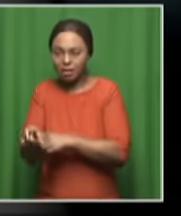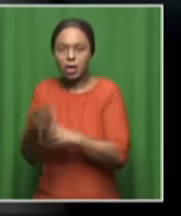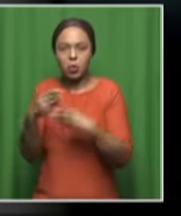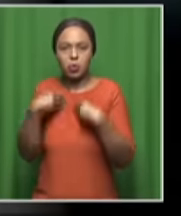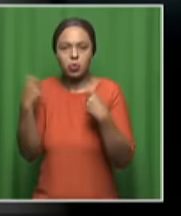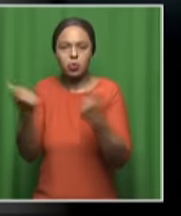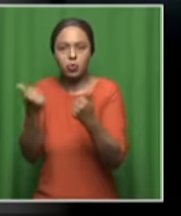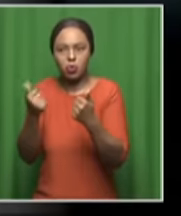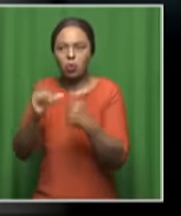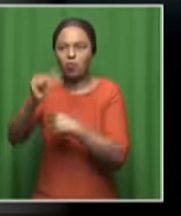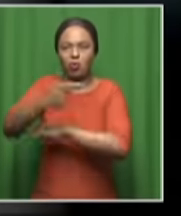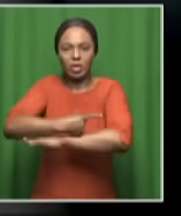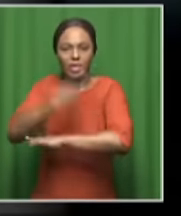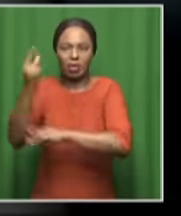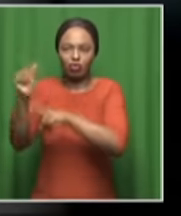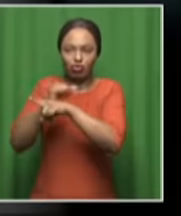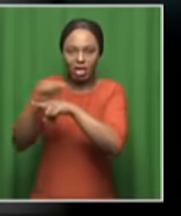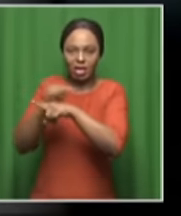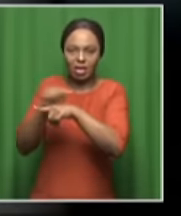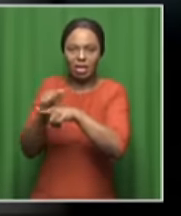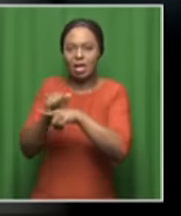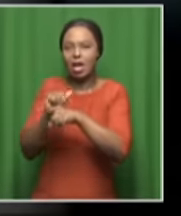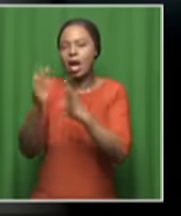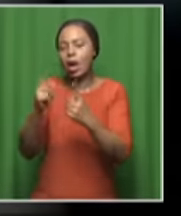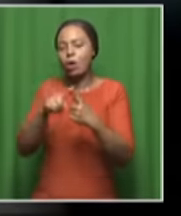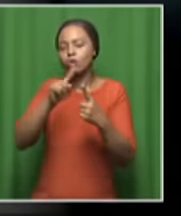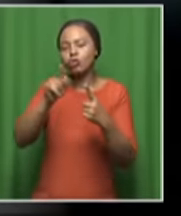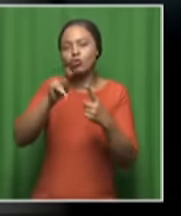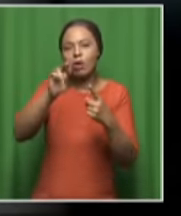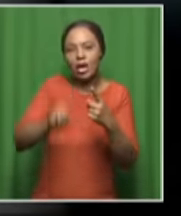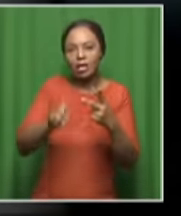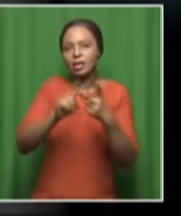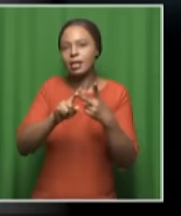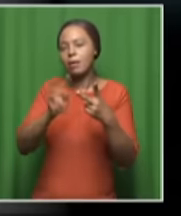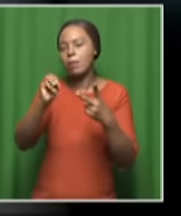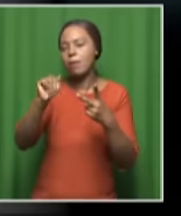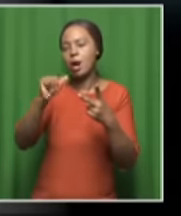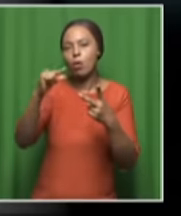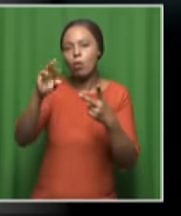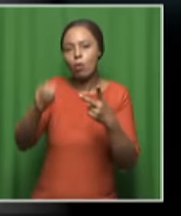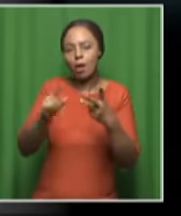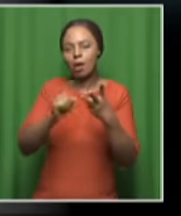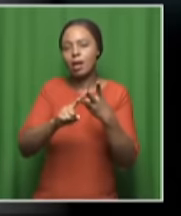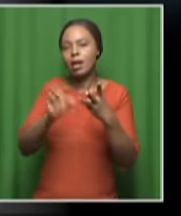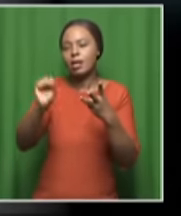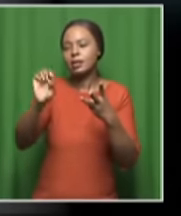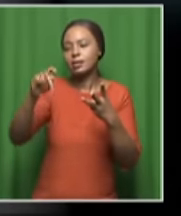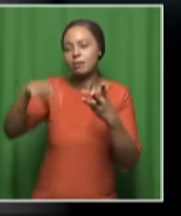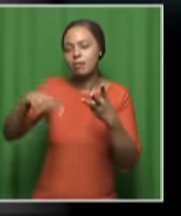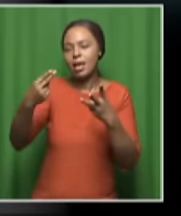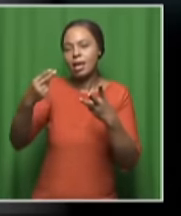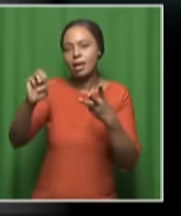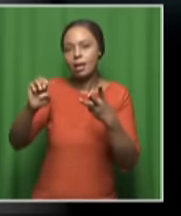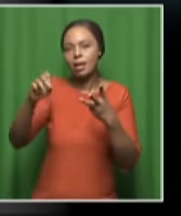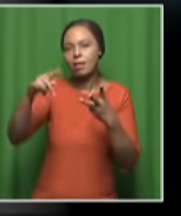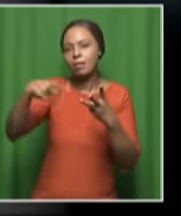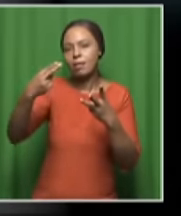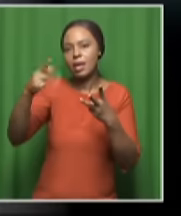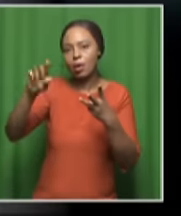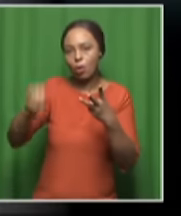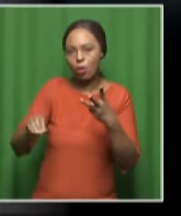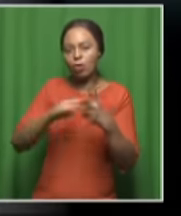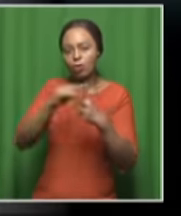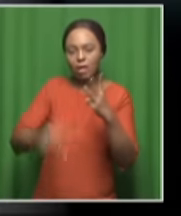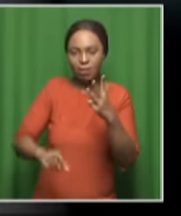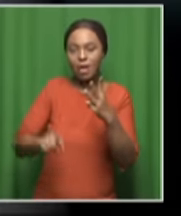how Mahupa recovers, how Zwane recovers, how Spepello and Mogwena recovers is what's going to be key for us.